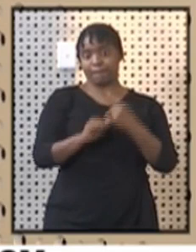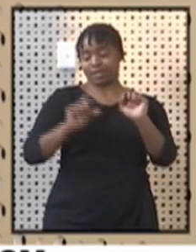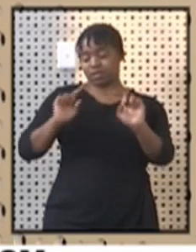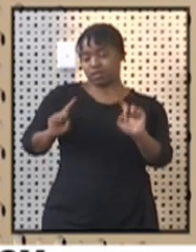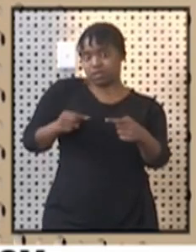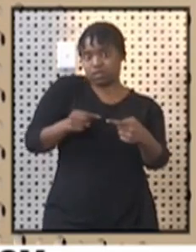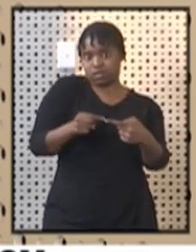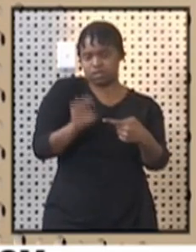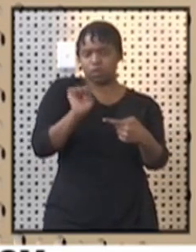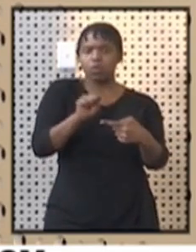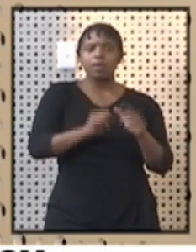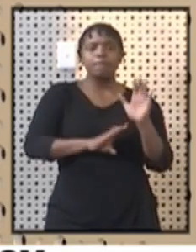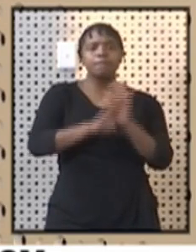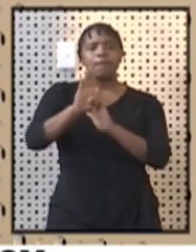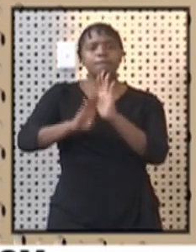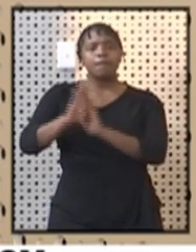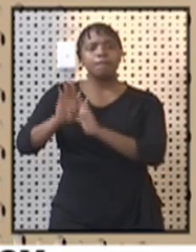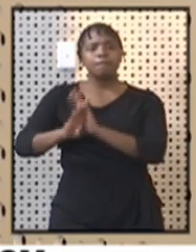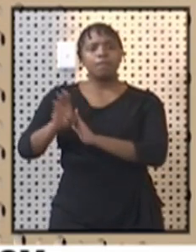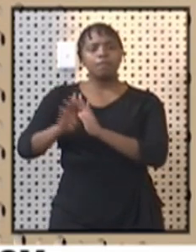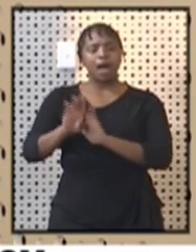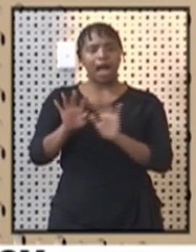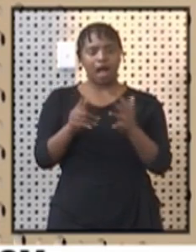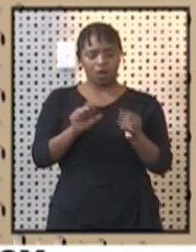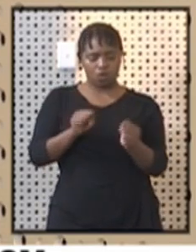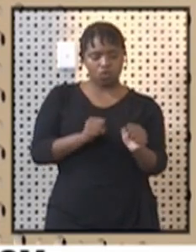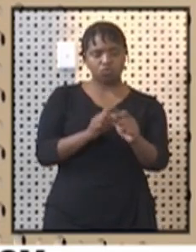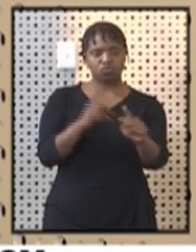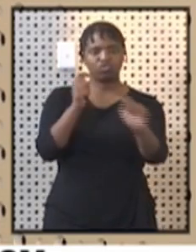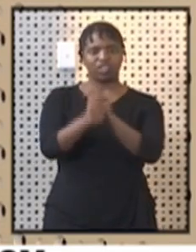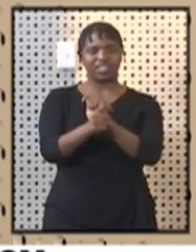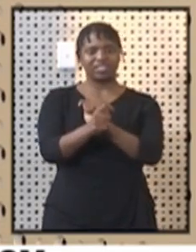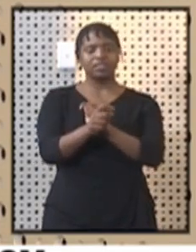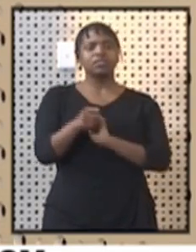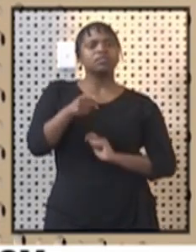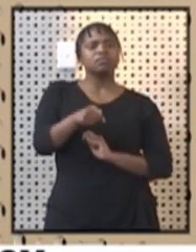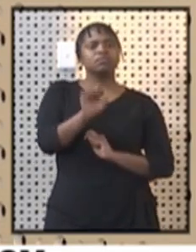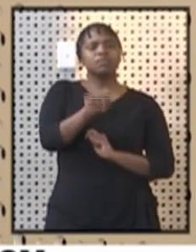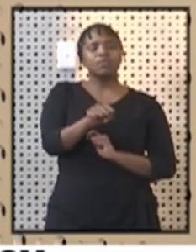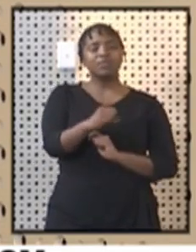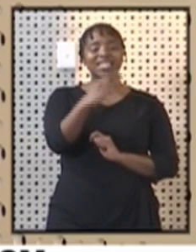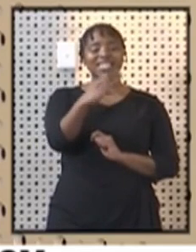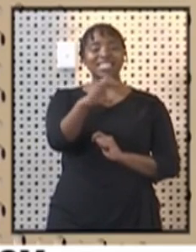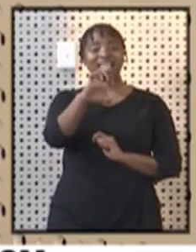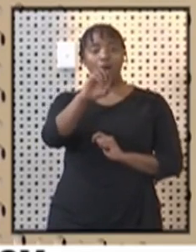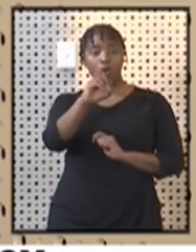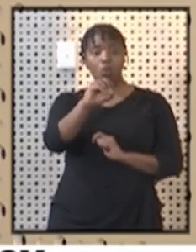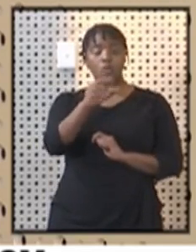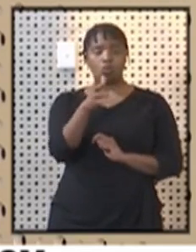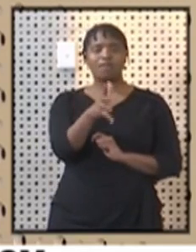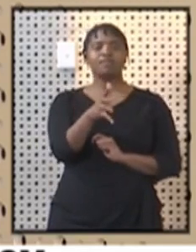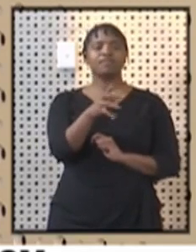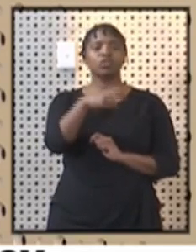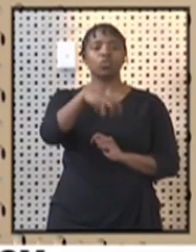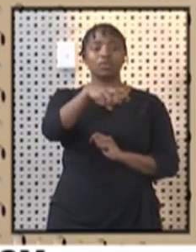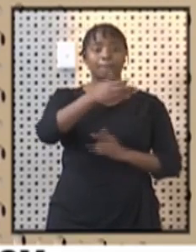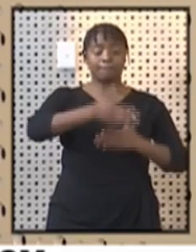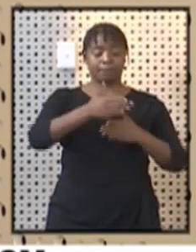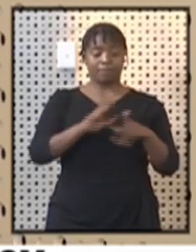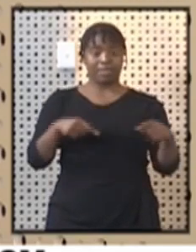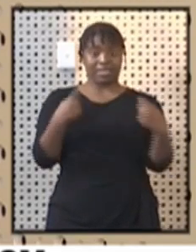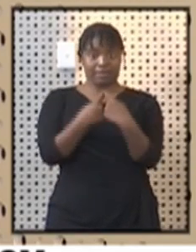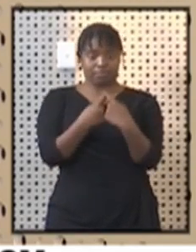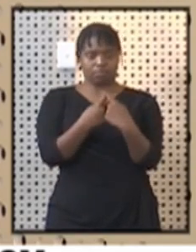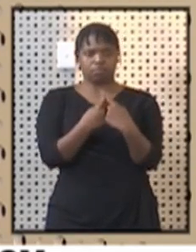been working on developing a tourism recovery strategy. In this regard, the CEO of SAT working with a team from the department